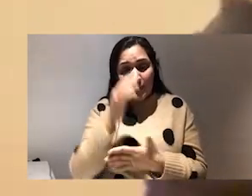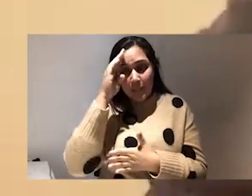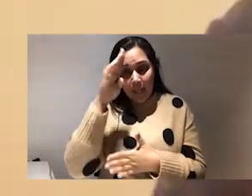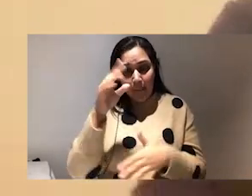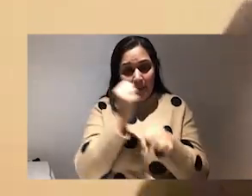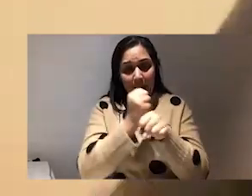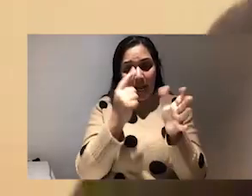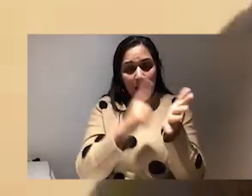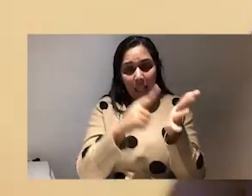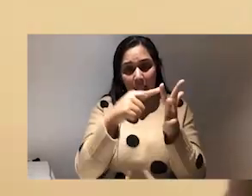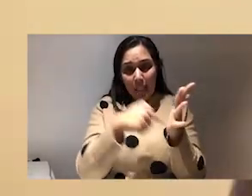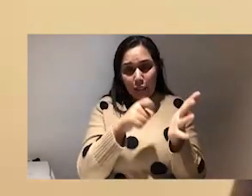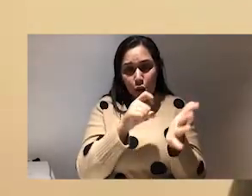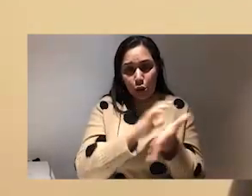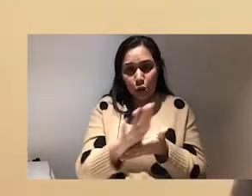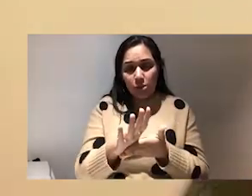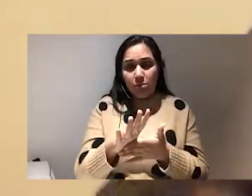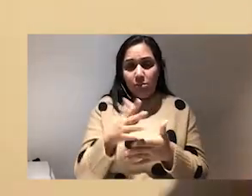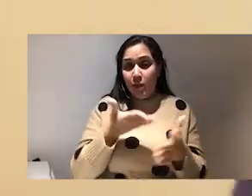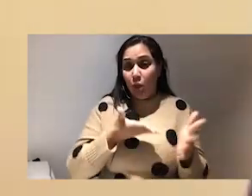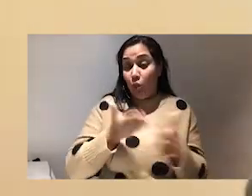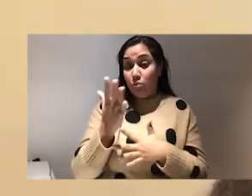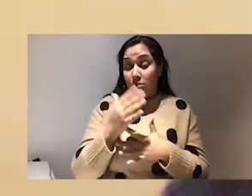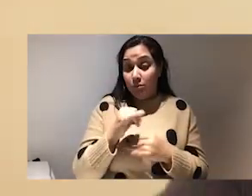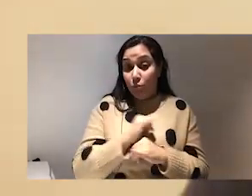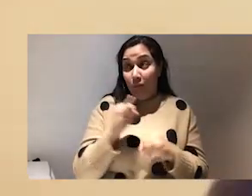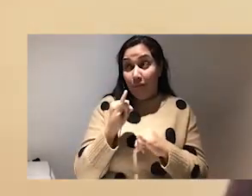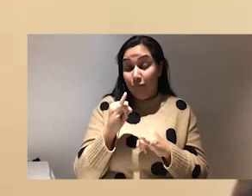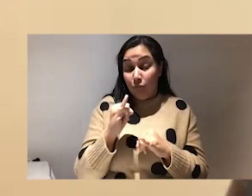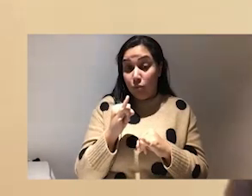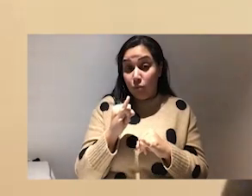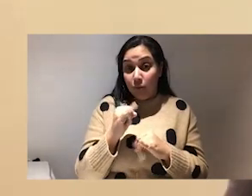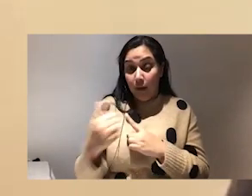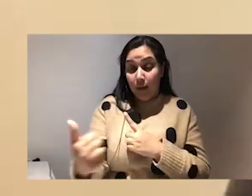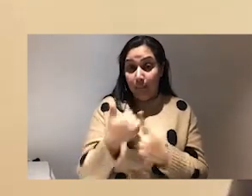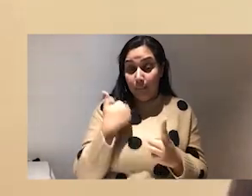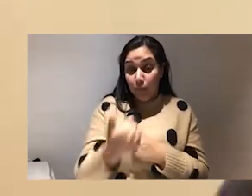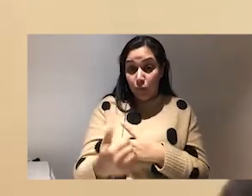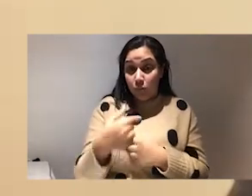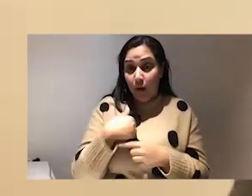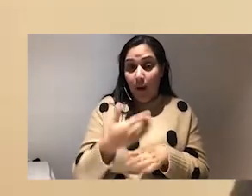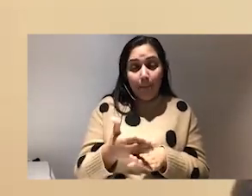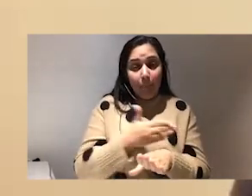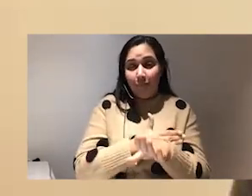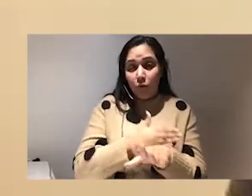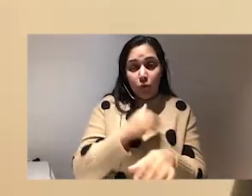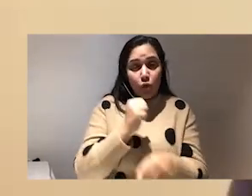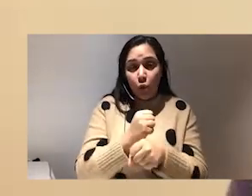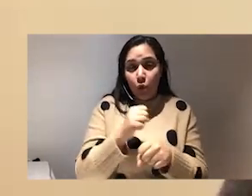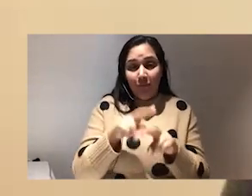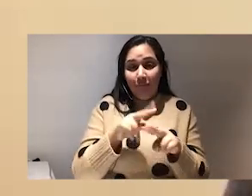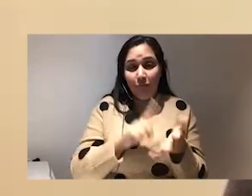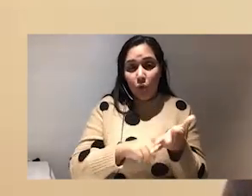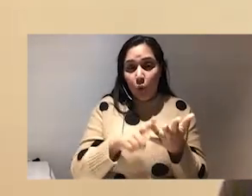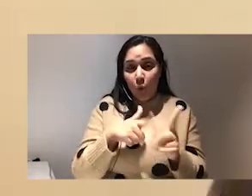2017 after facing some horrific abuse, actually talking about reparations, pre-George Floyd. So the world definitely was not ready for